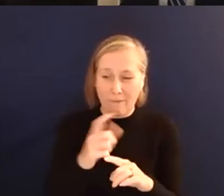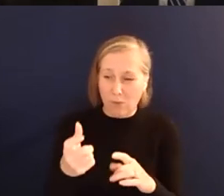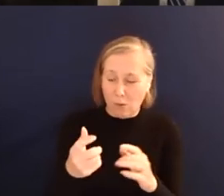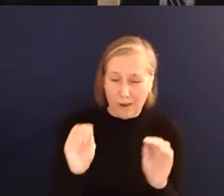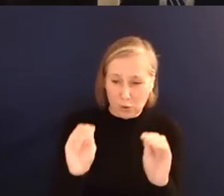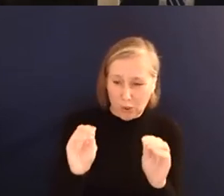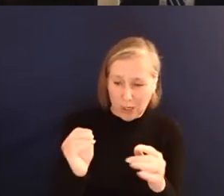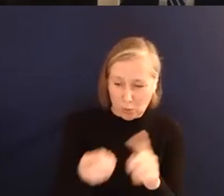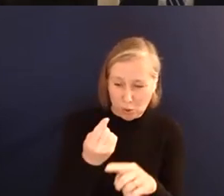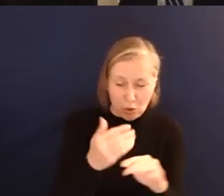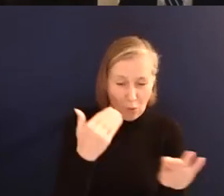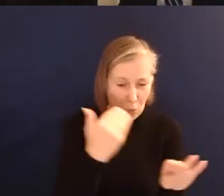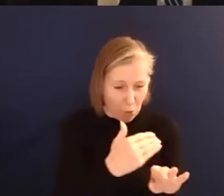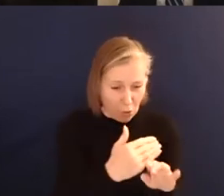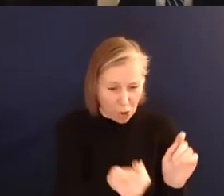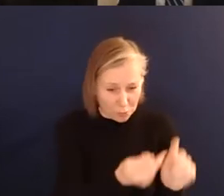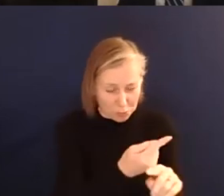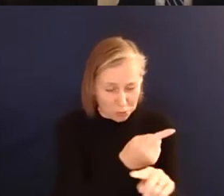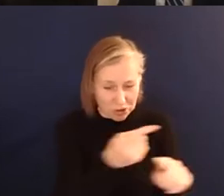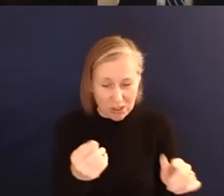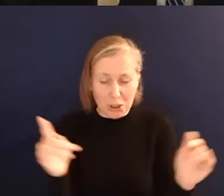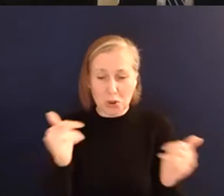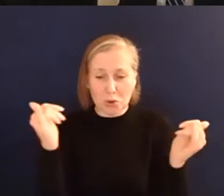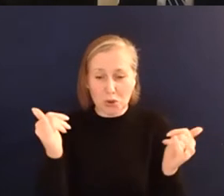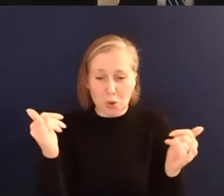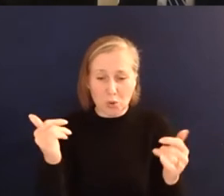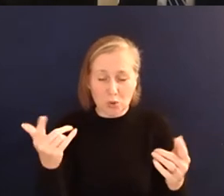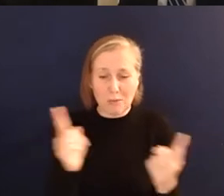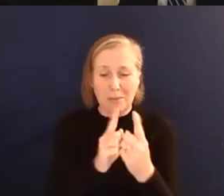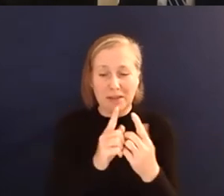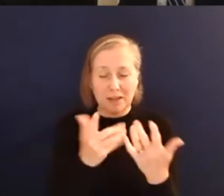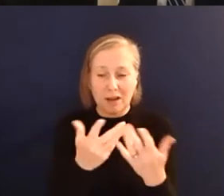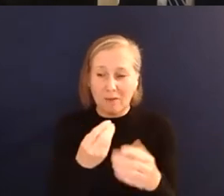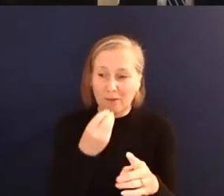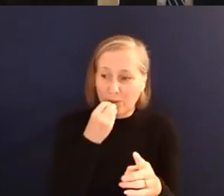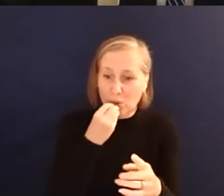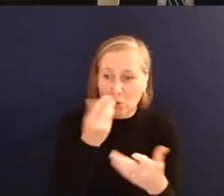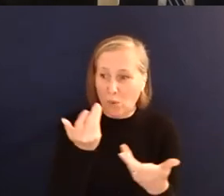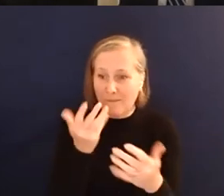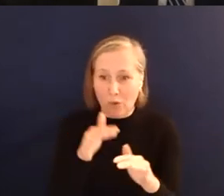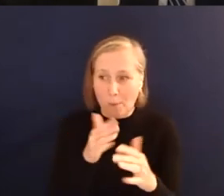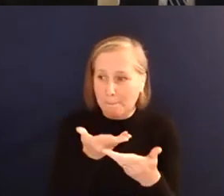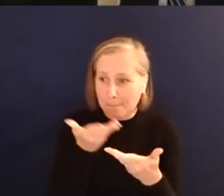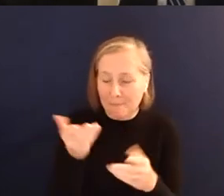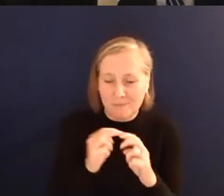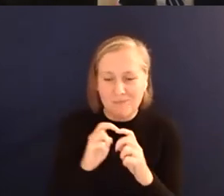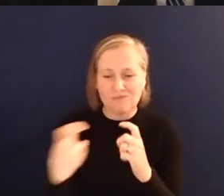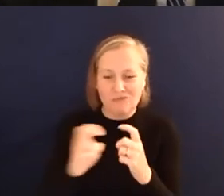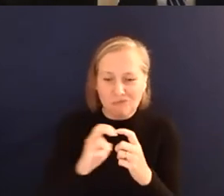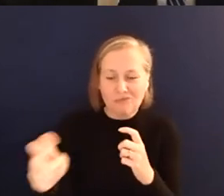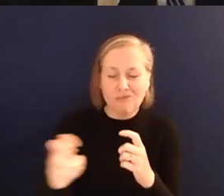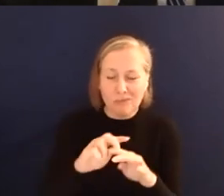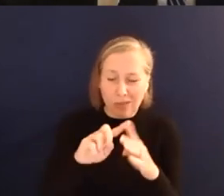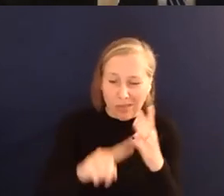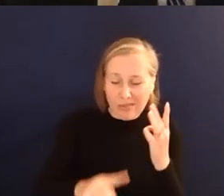for work for social engagements, even for to get food from a grocery store. All the thing, all that stuff